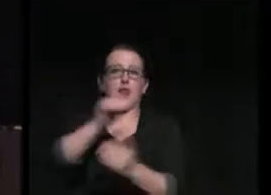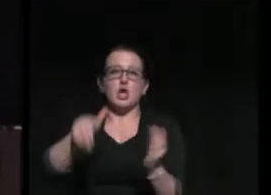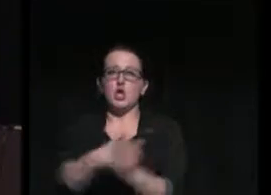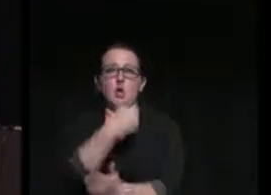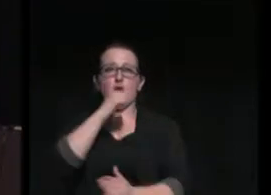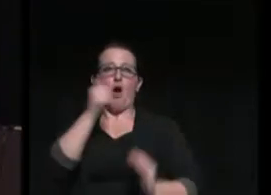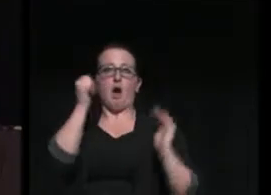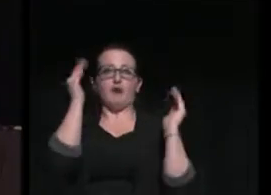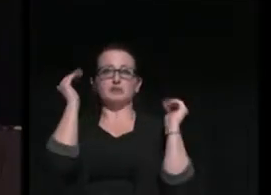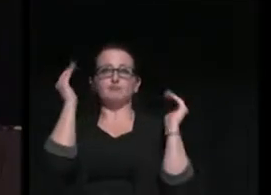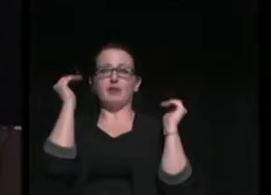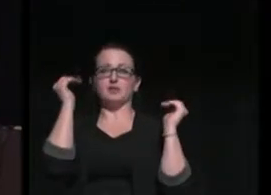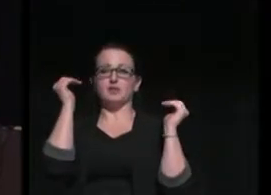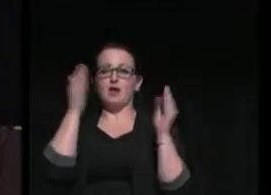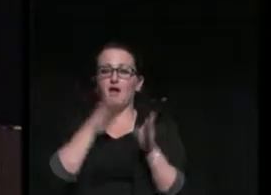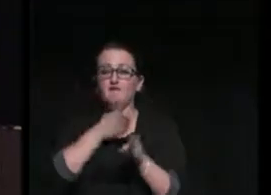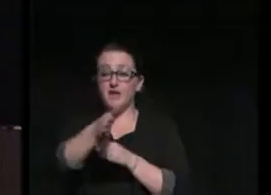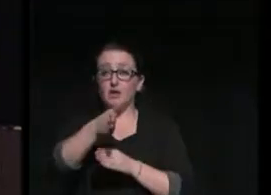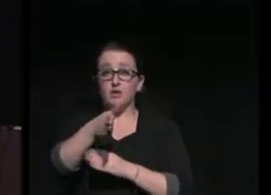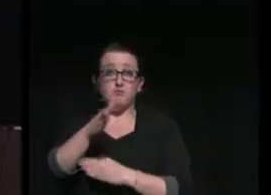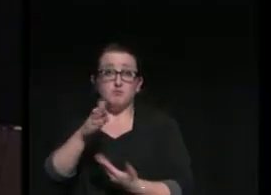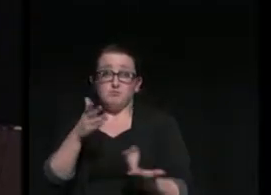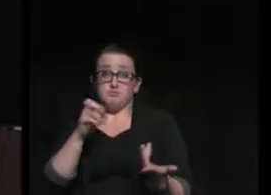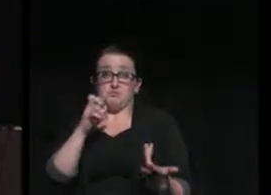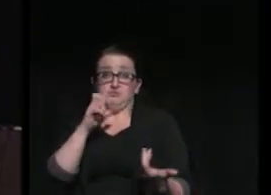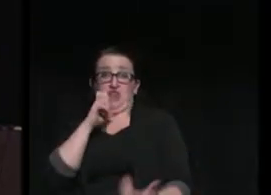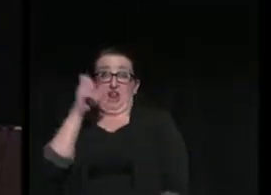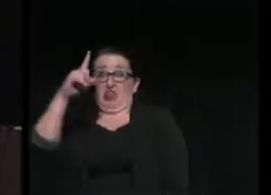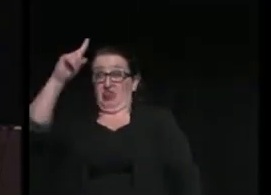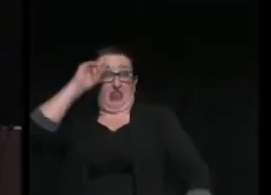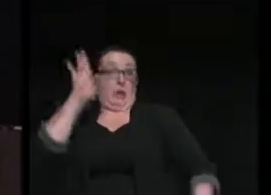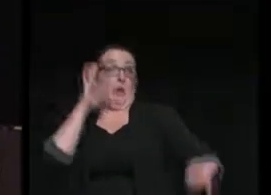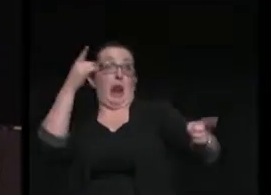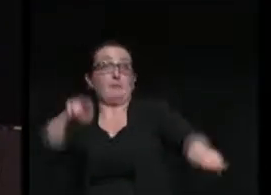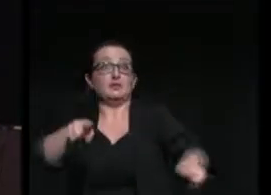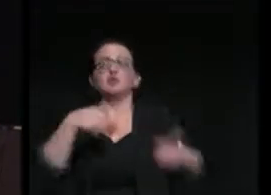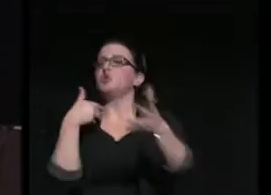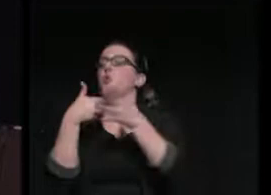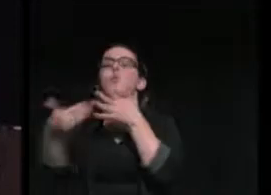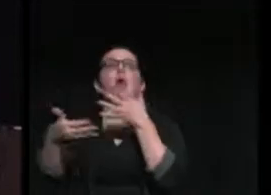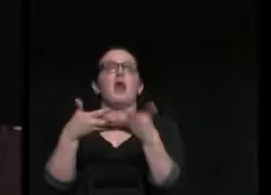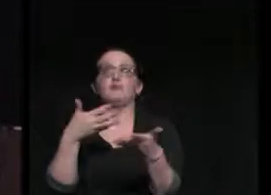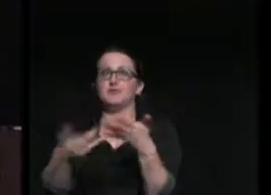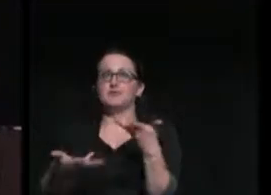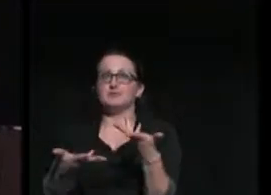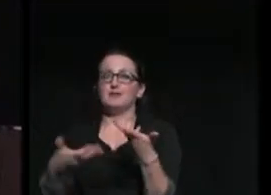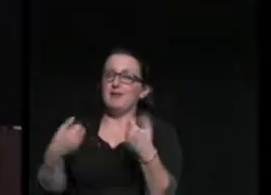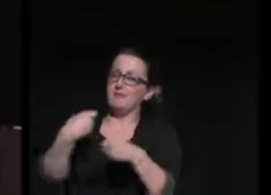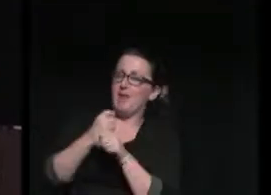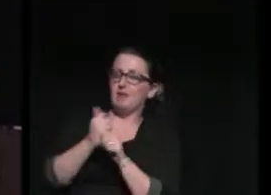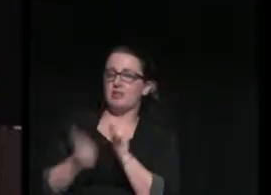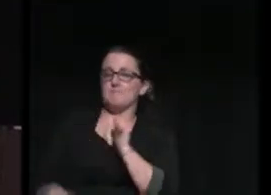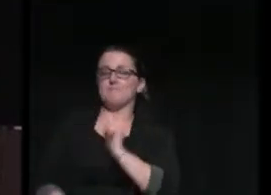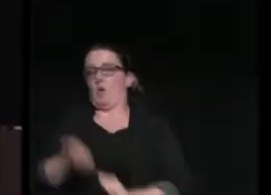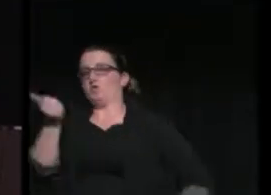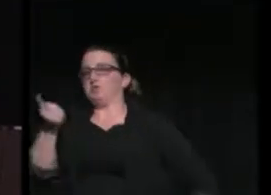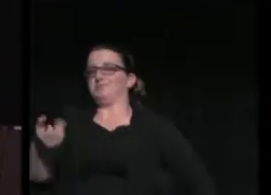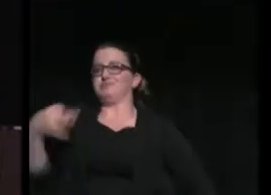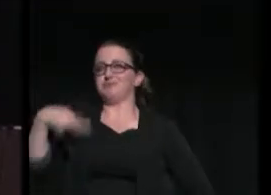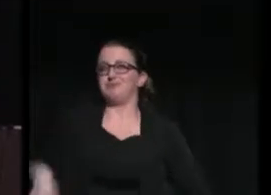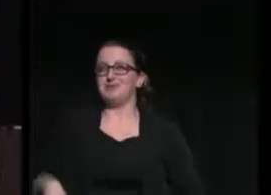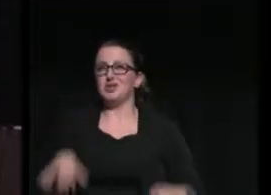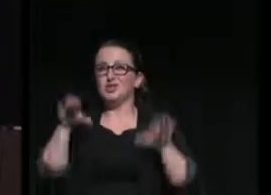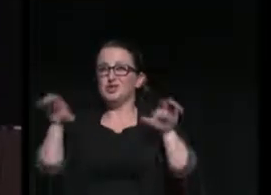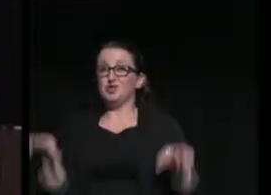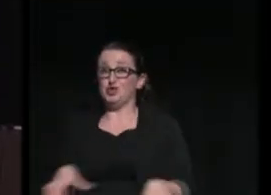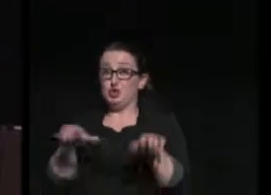unexpected, a field you don't even see coming. So whatever it is, make the most of it. Do good and, by the way, at